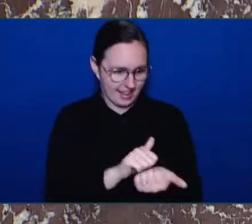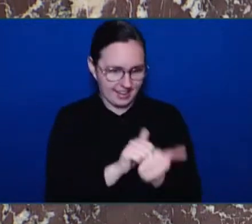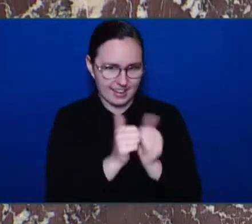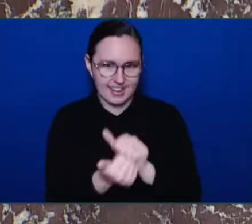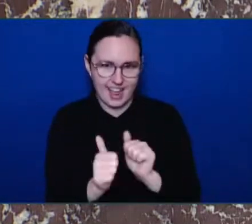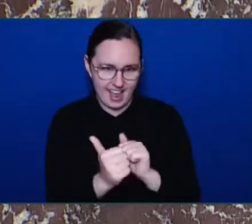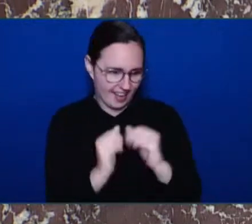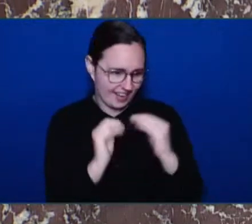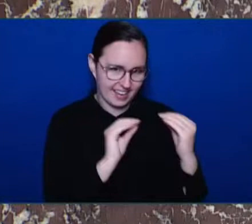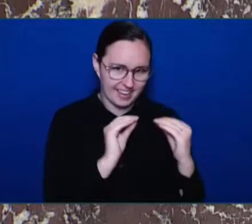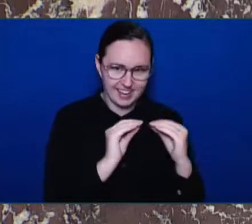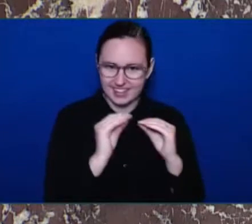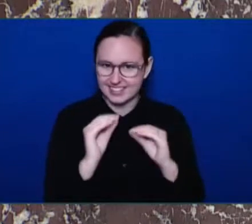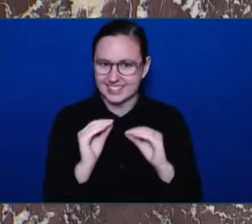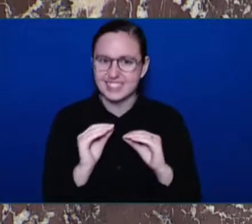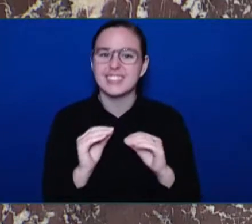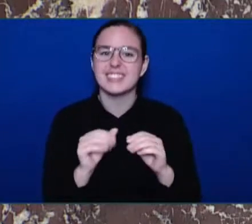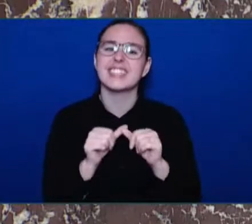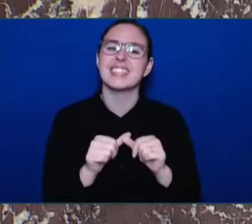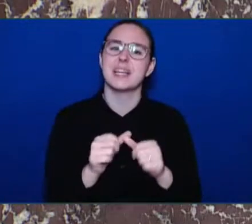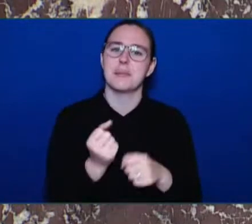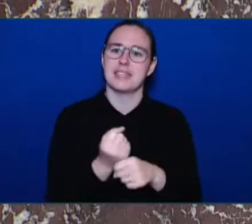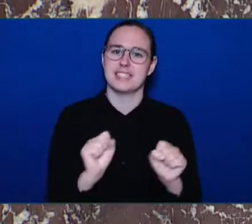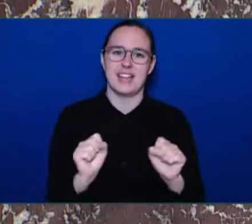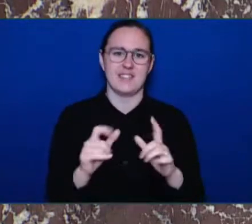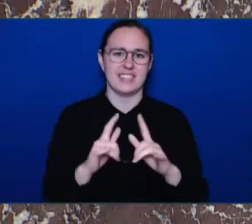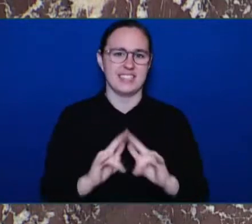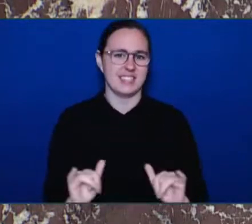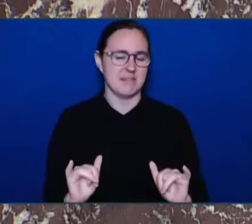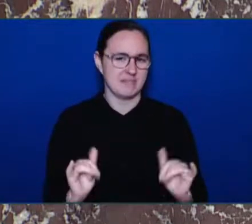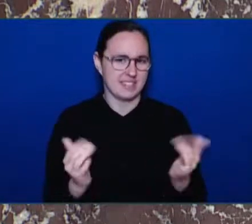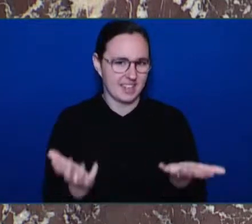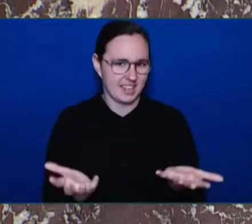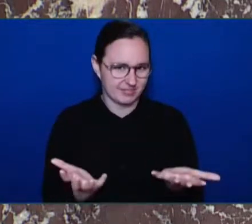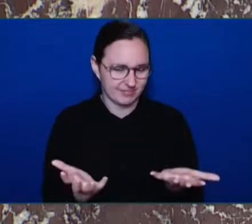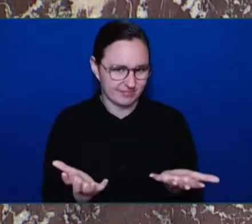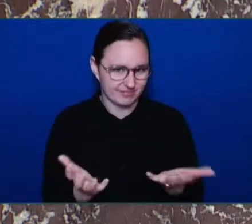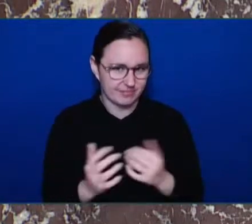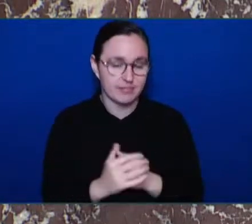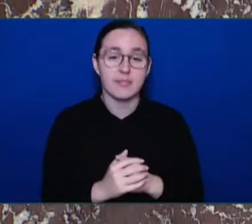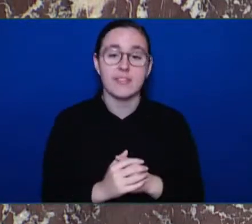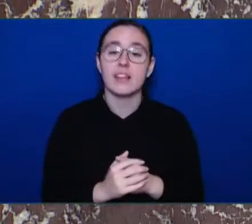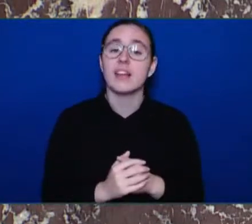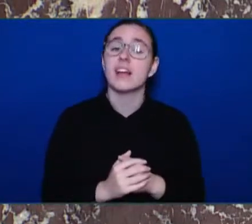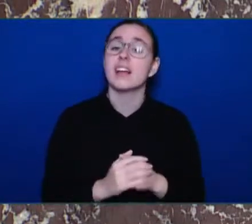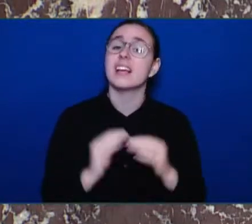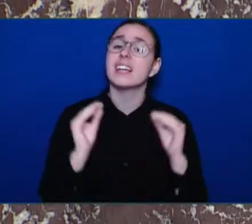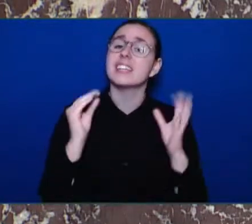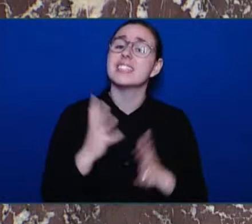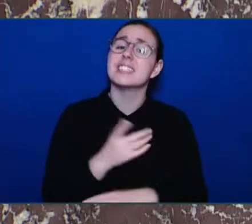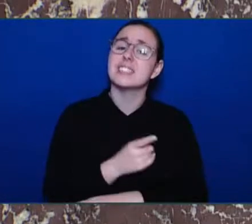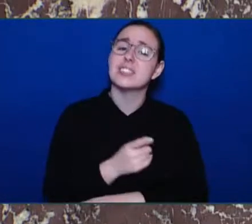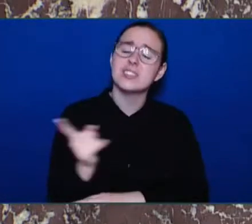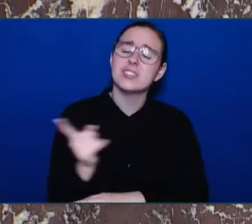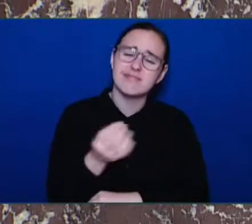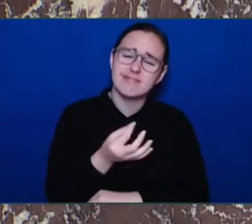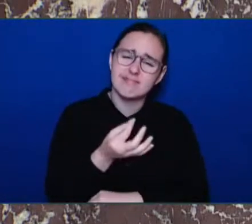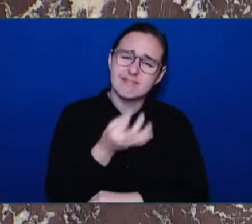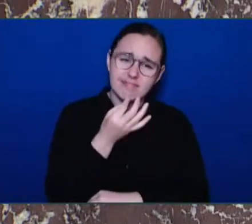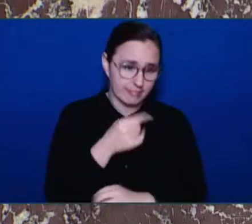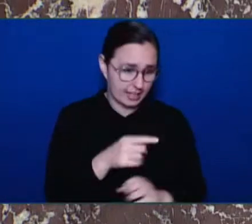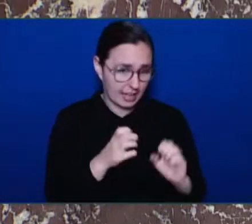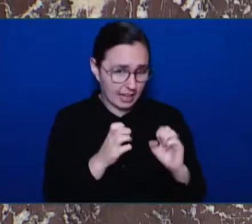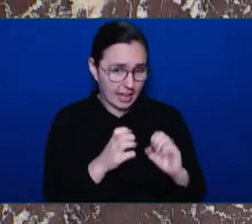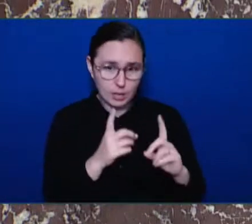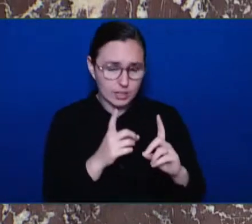When we reflect on how teachers were able to transform education here in BC during the uncertainty of this pandemic, it's